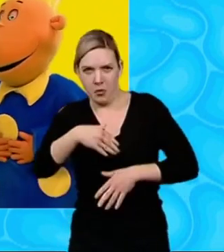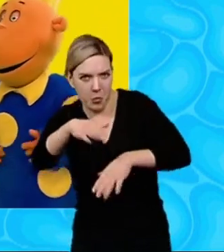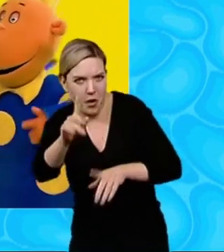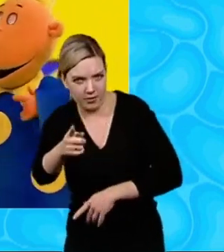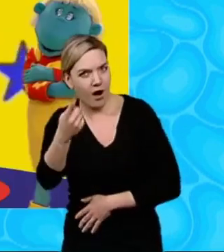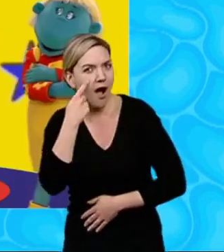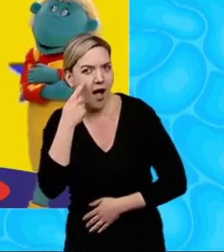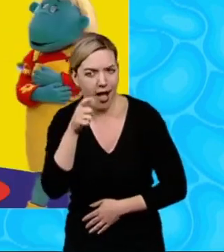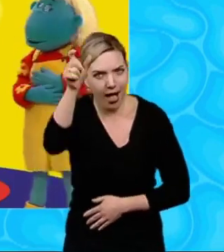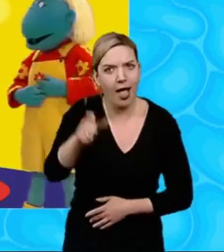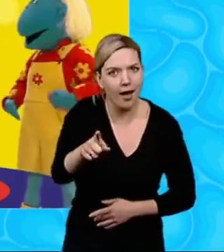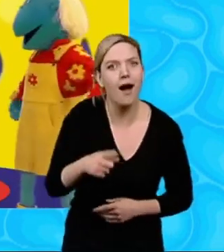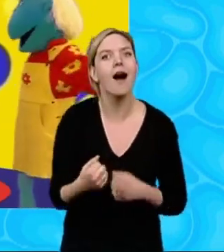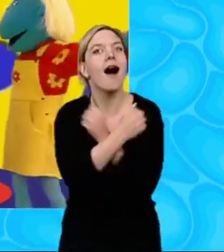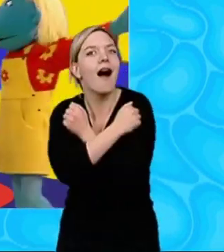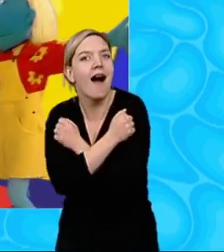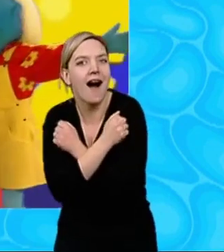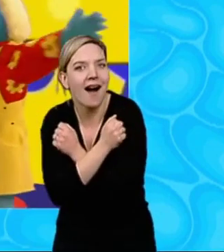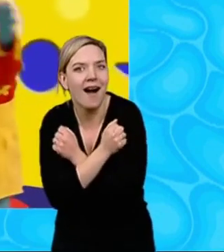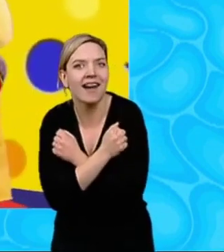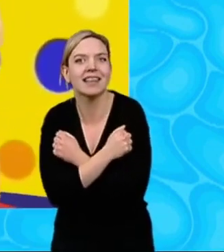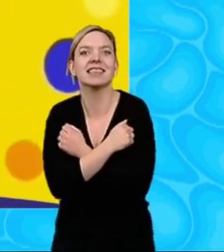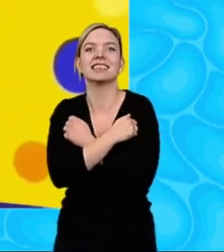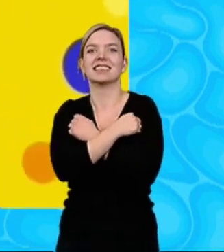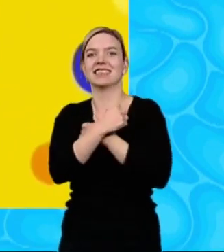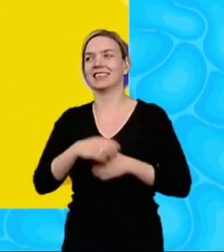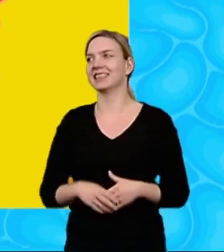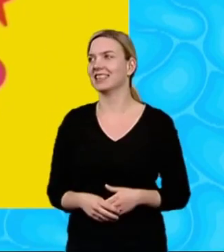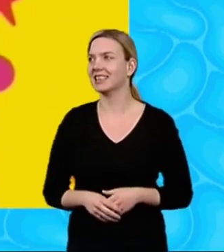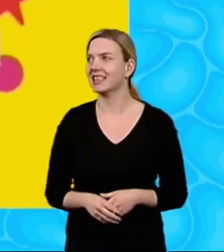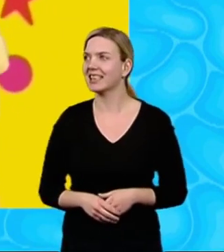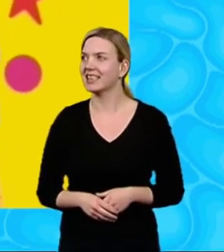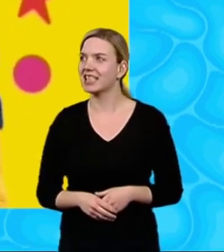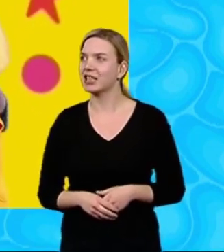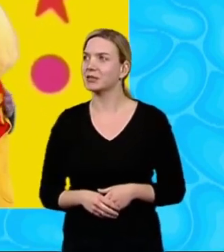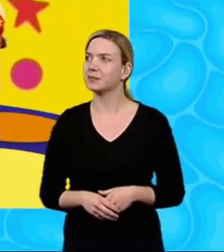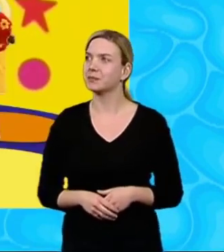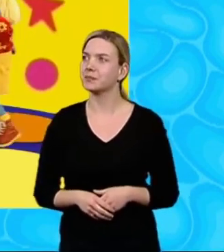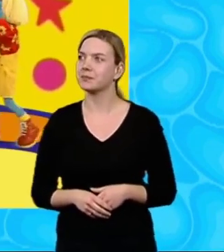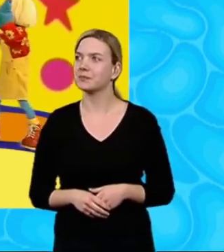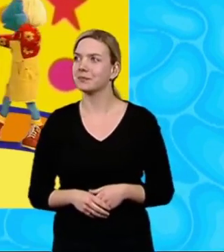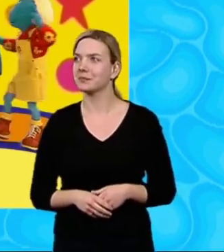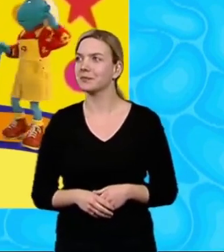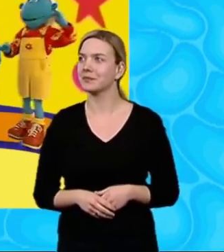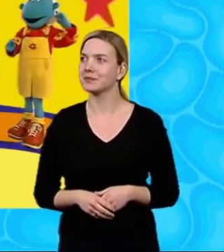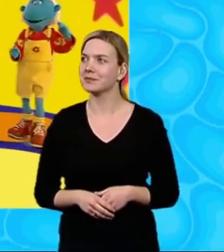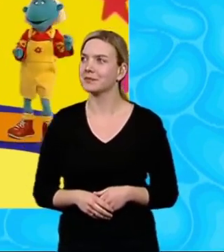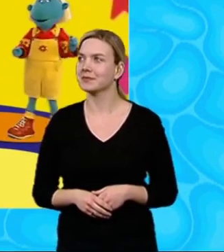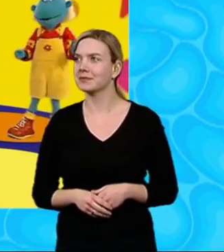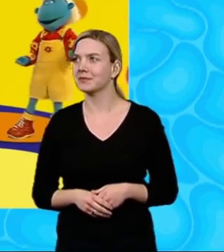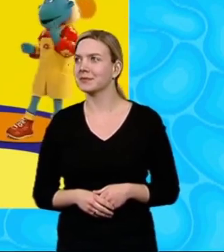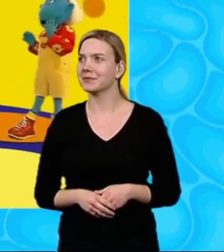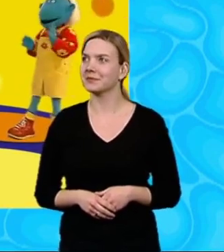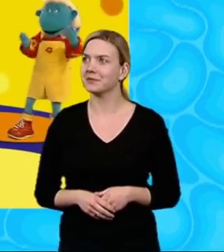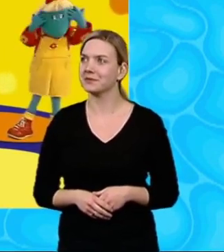on then! Look! Give them a hug! Oh, yeah! Huggy face! Oh, come on! Let's go everyone! on! Oh,